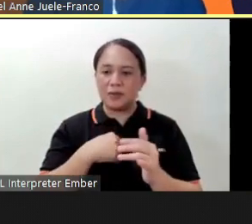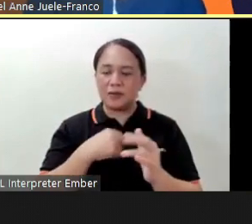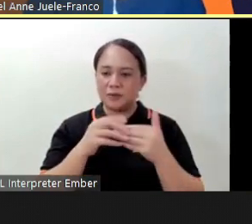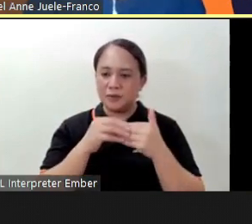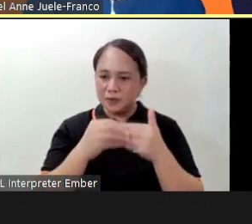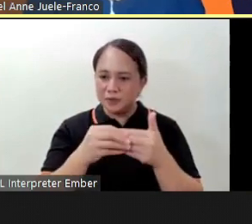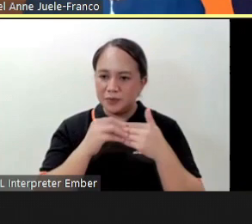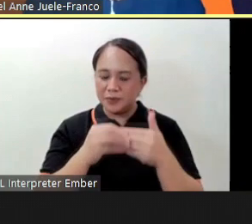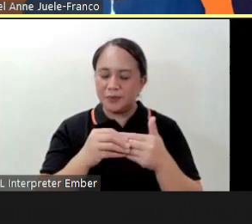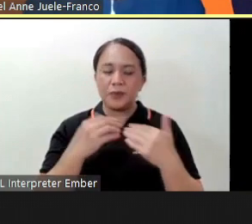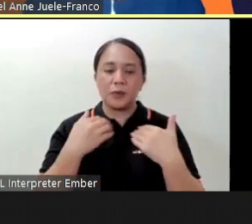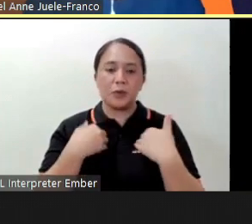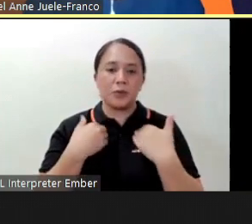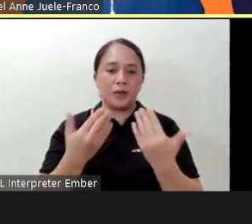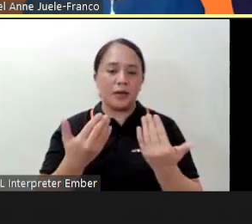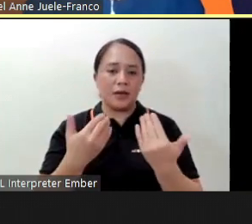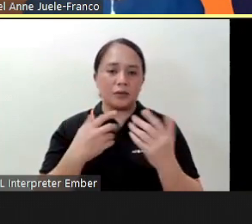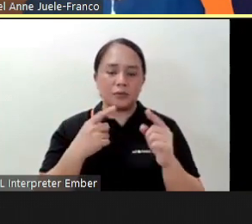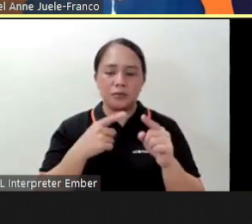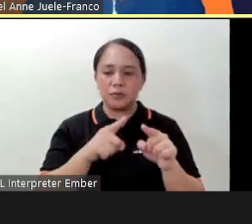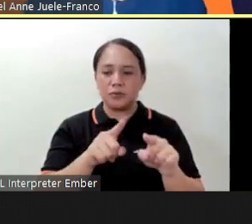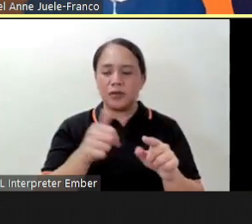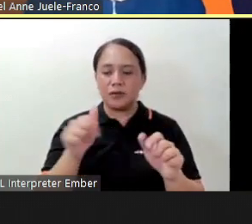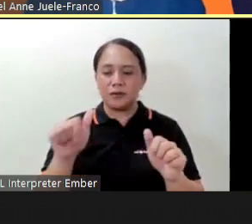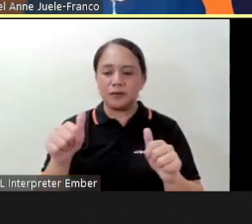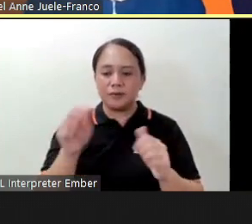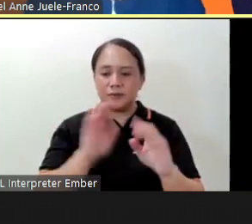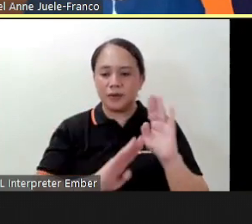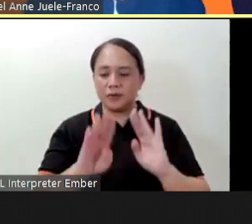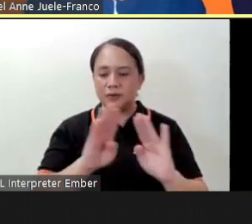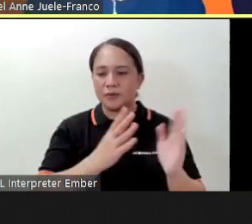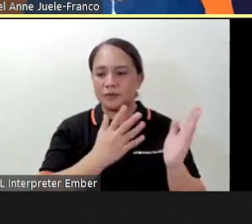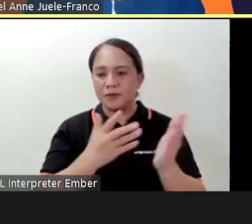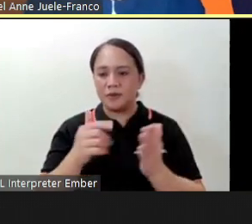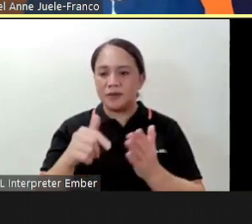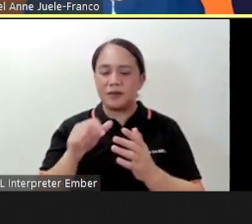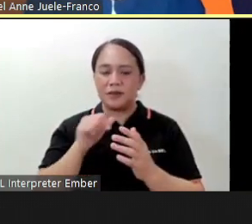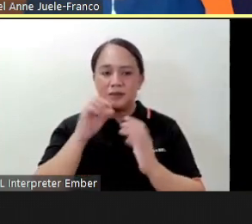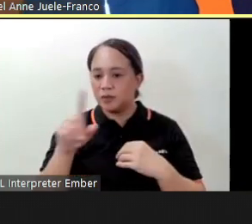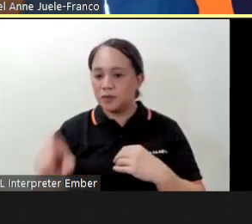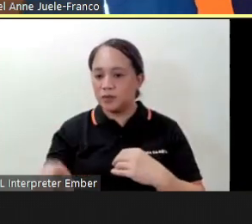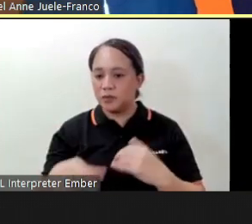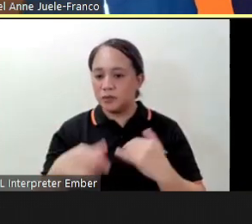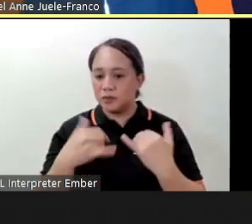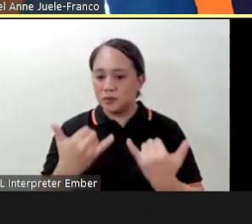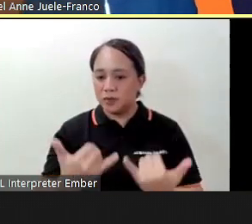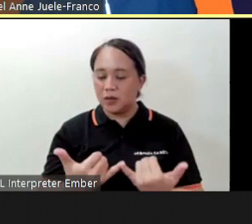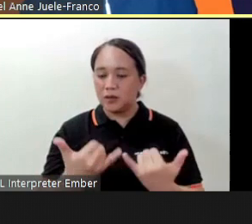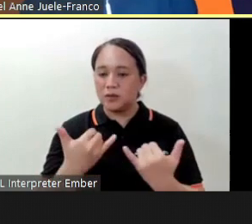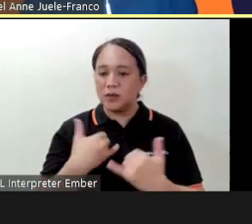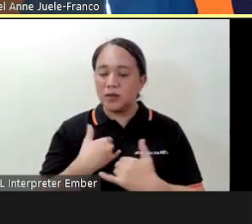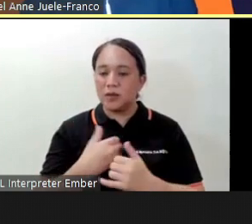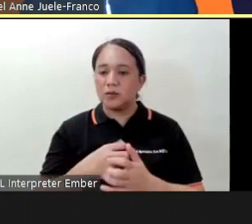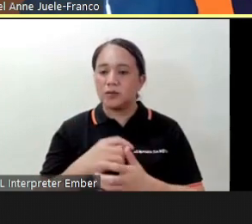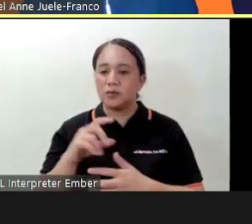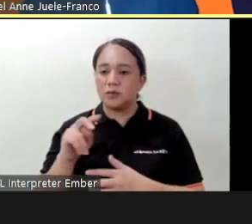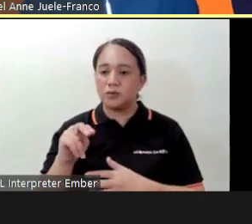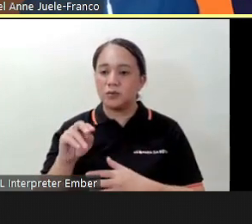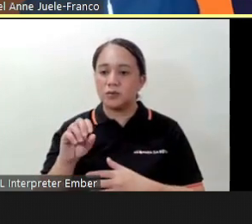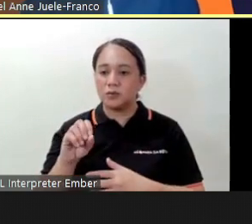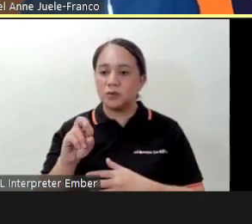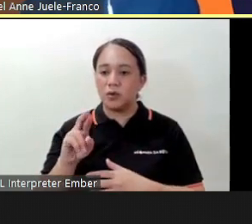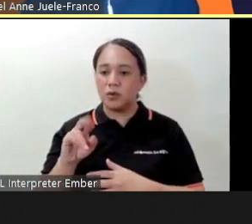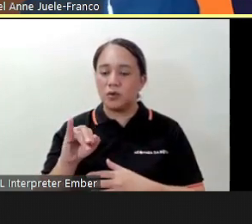and you have booked up with all the challenges that was brought about by this unexpected event so Dr. Narietta Balderrama